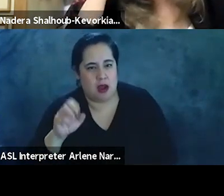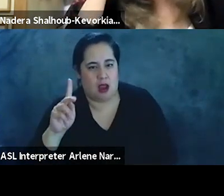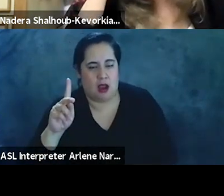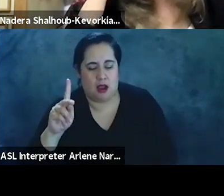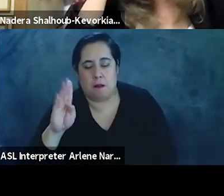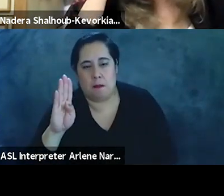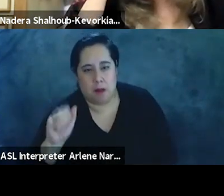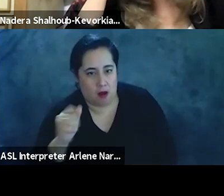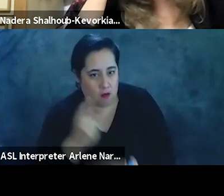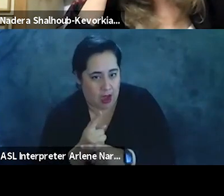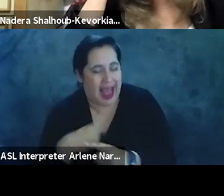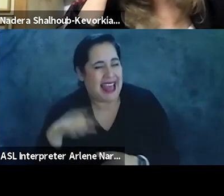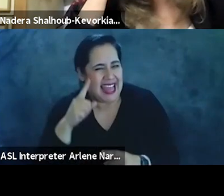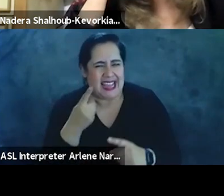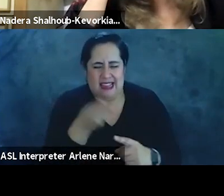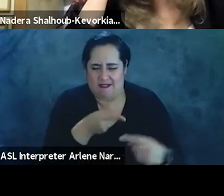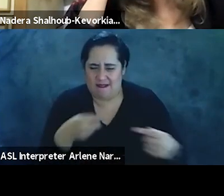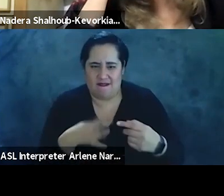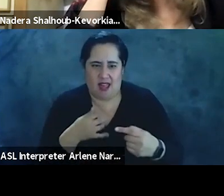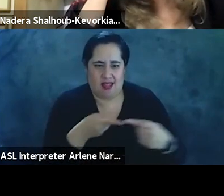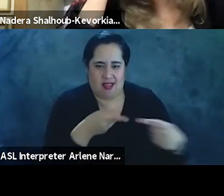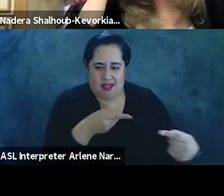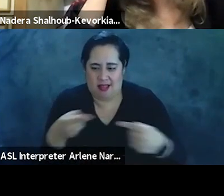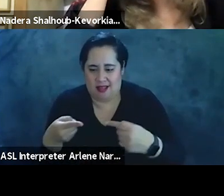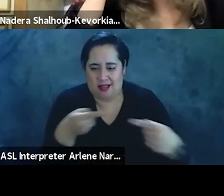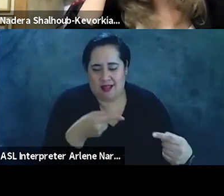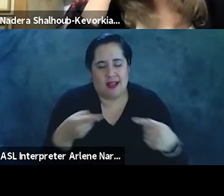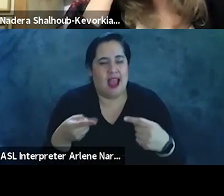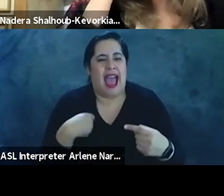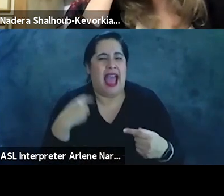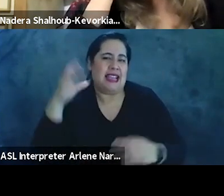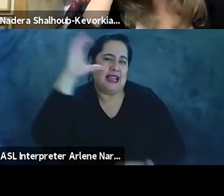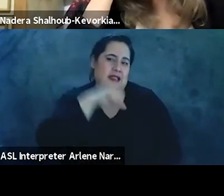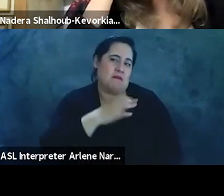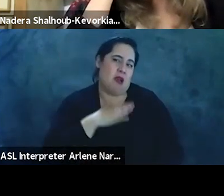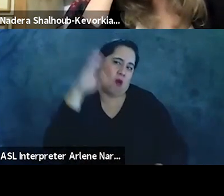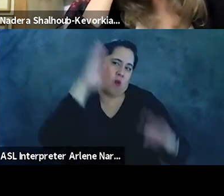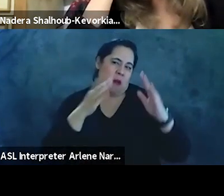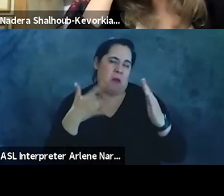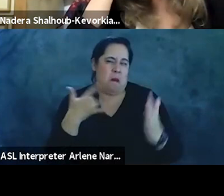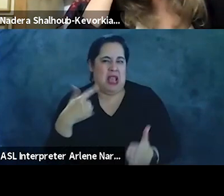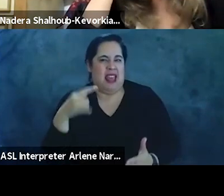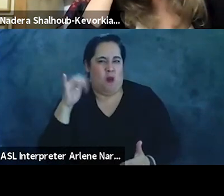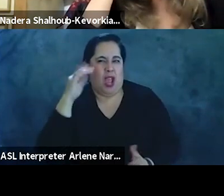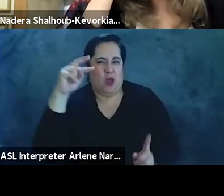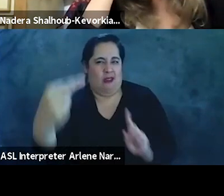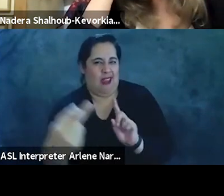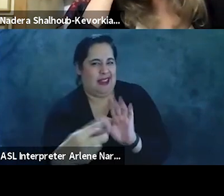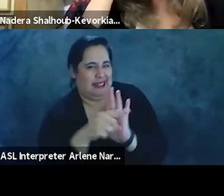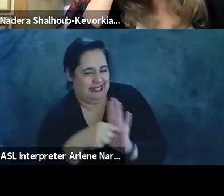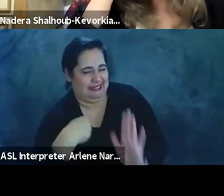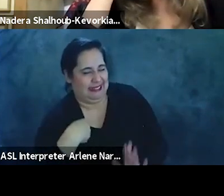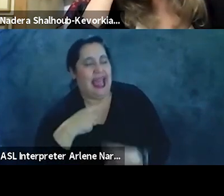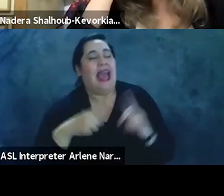things pulling in very different directions. And I guess my worry, which may be why I come off sounding, and I think it's all rooted in